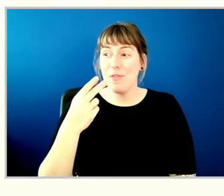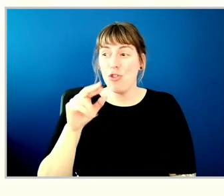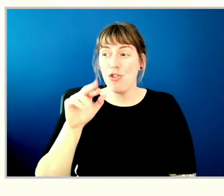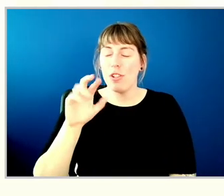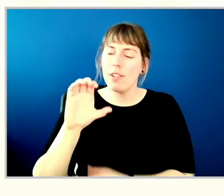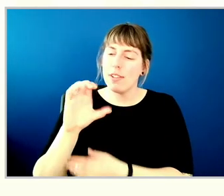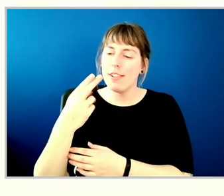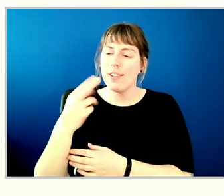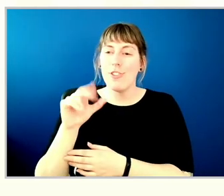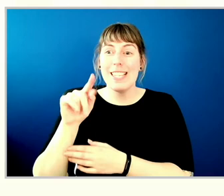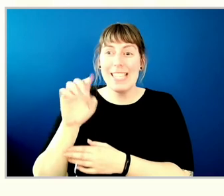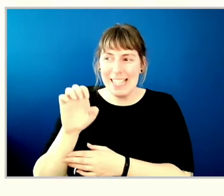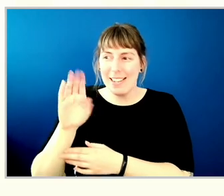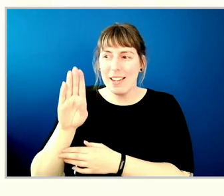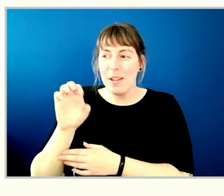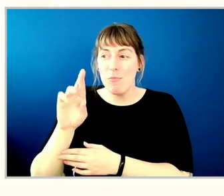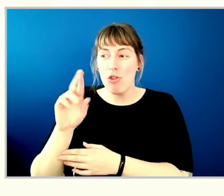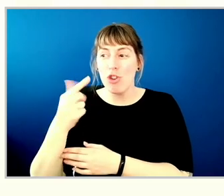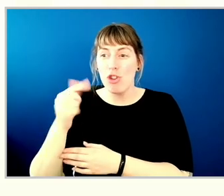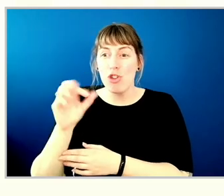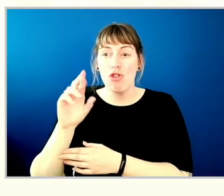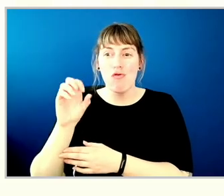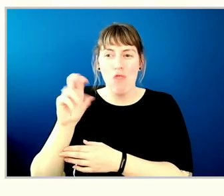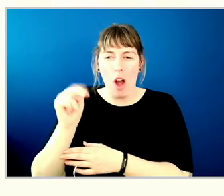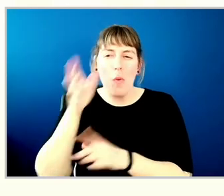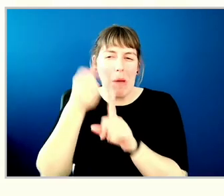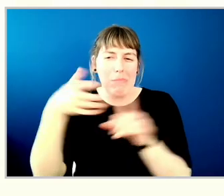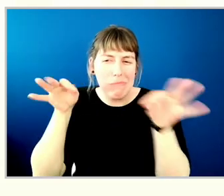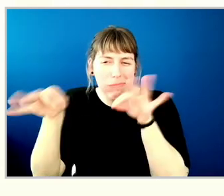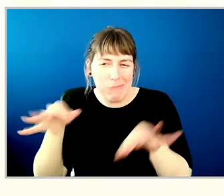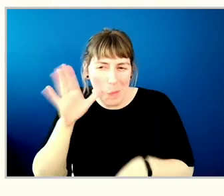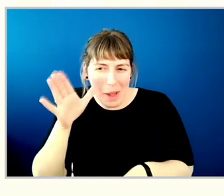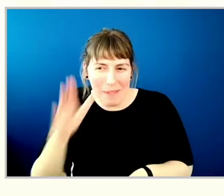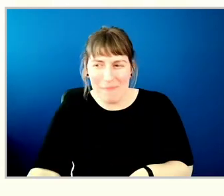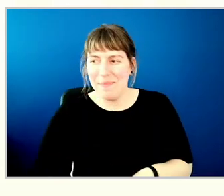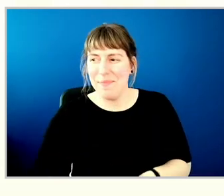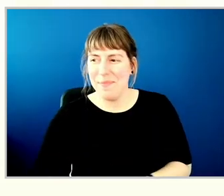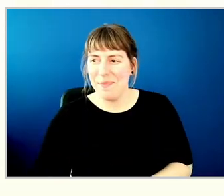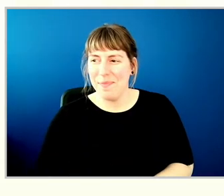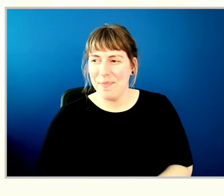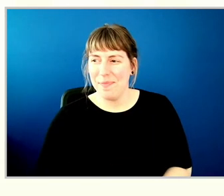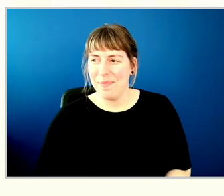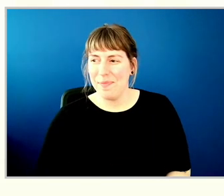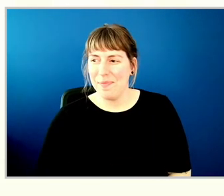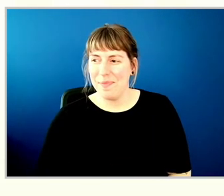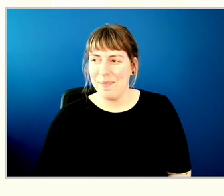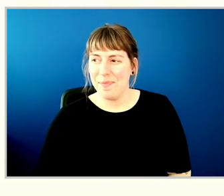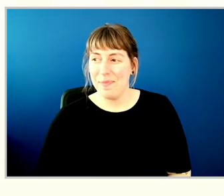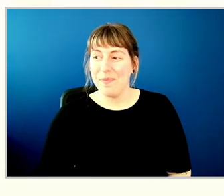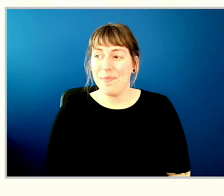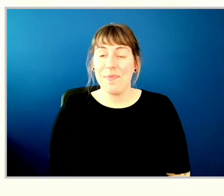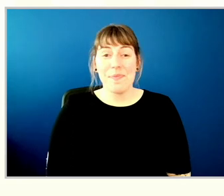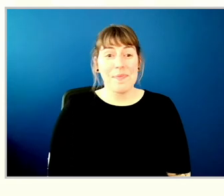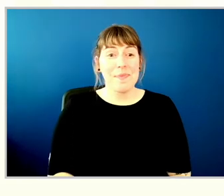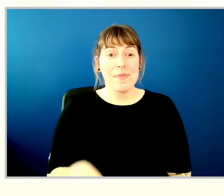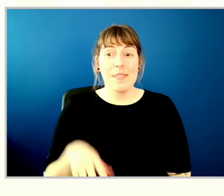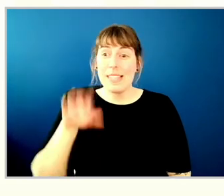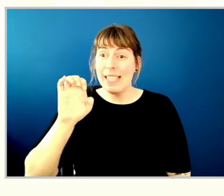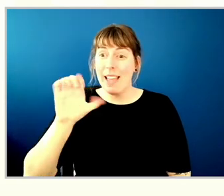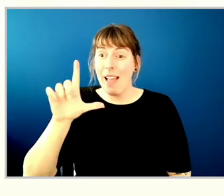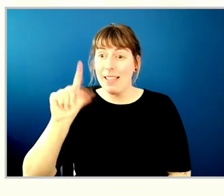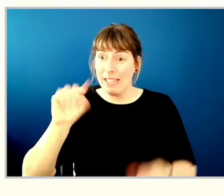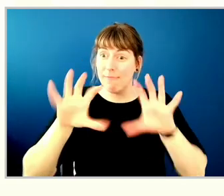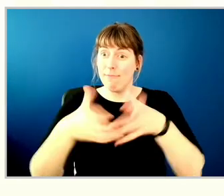who is here with me. You'll be hearing from her shortly. The rest of the team are joining us this evening,